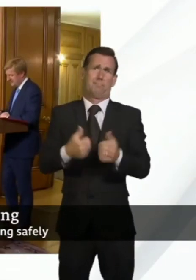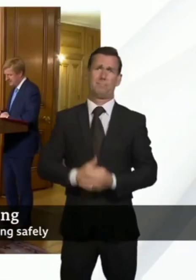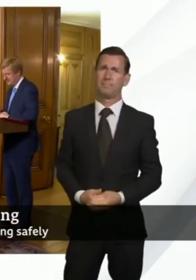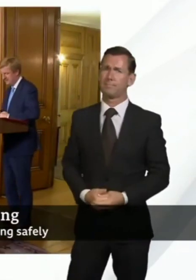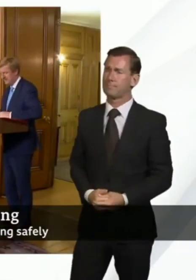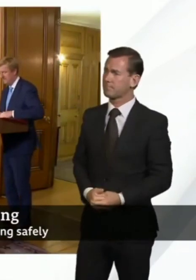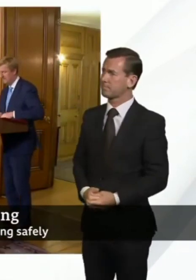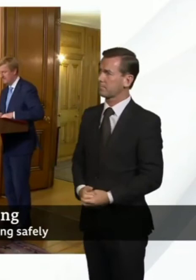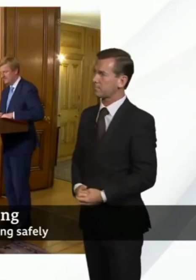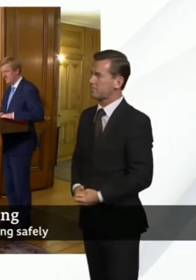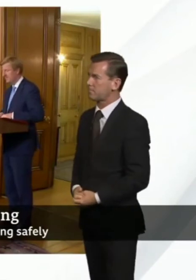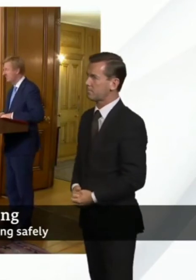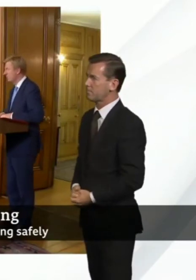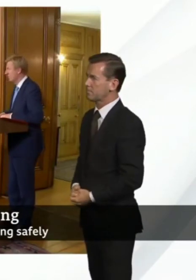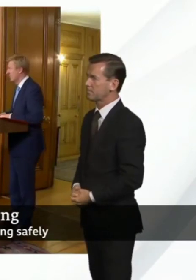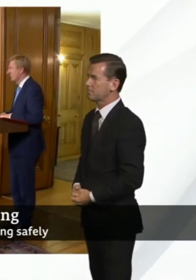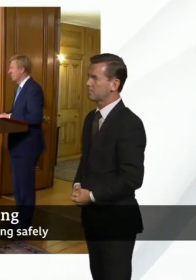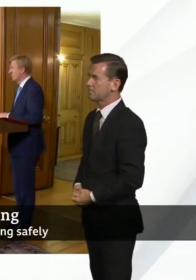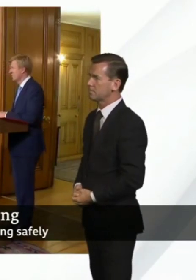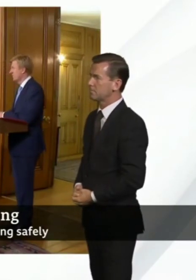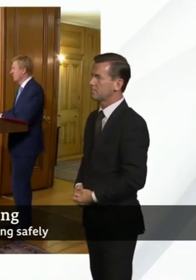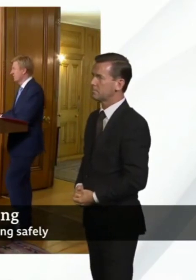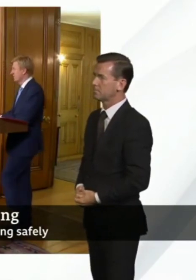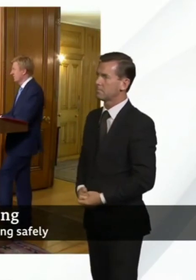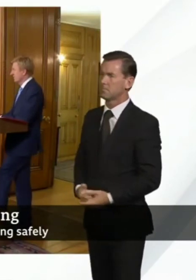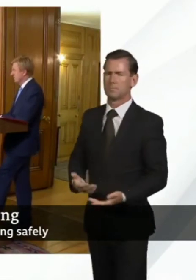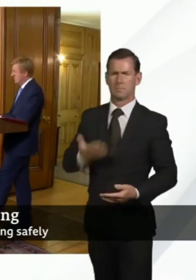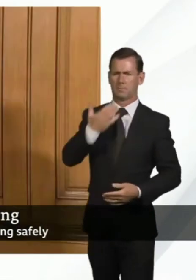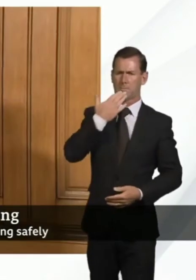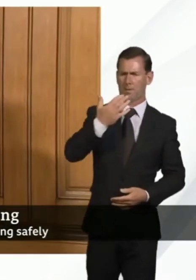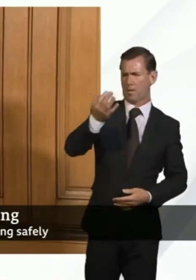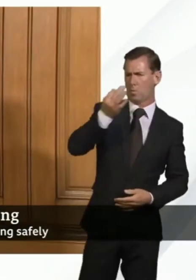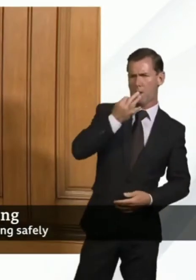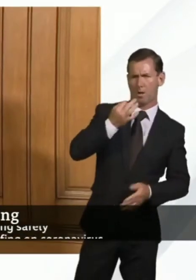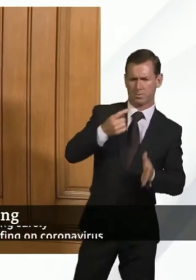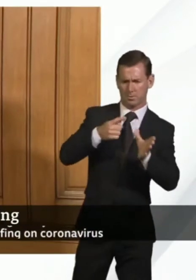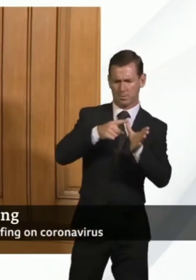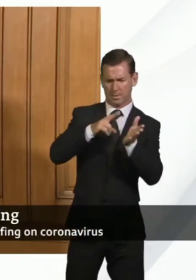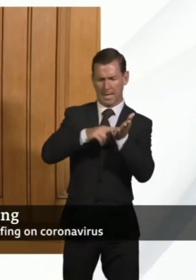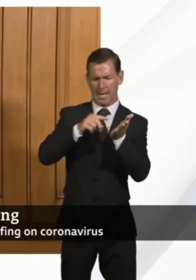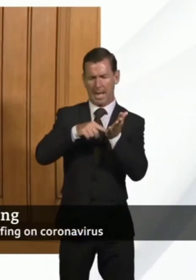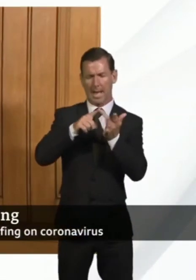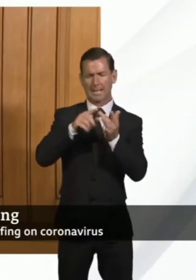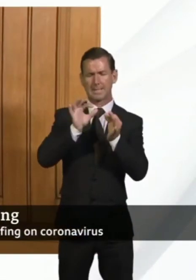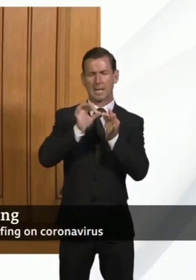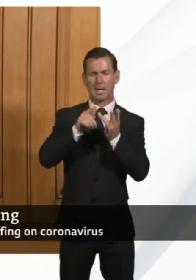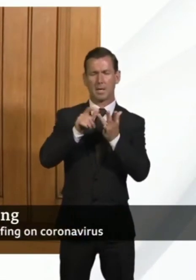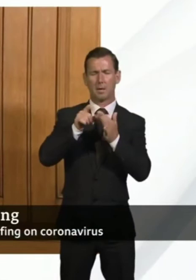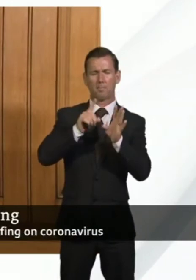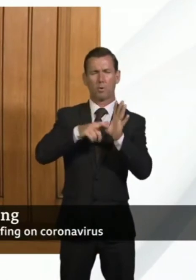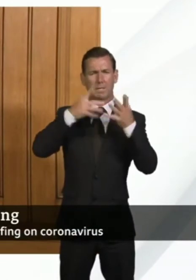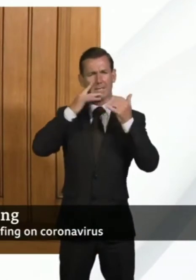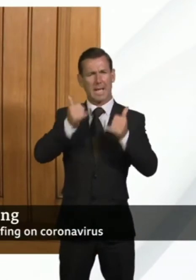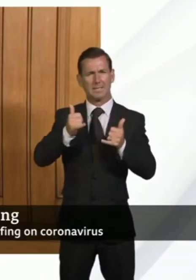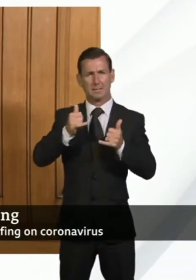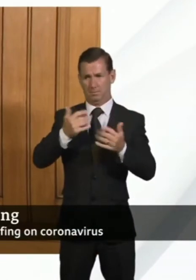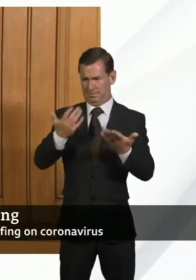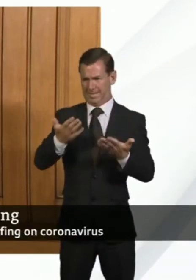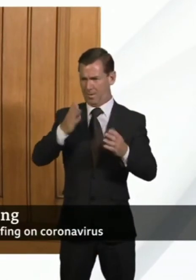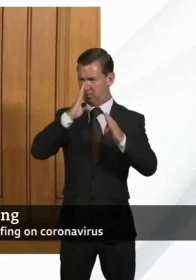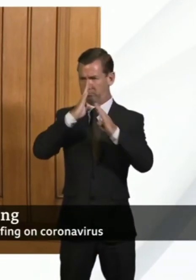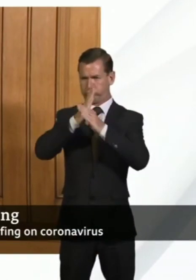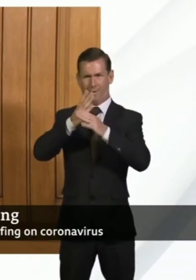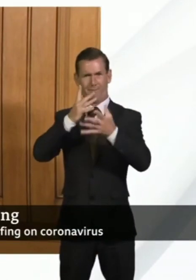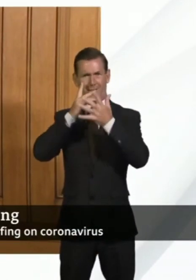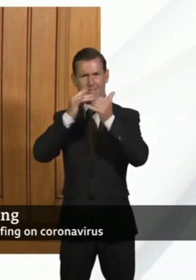Thank you for the question on antibody testing Public Health England have been evaluating the new antibody tests the commercial tests that are